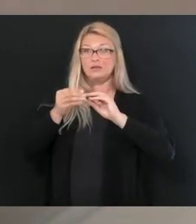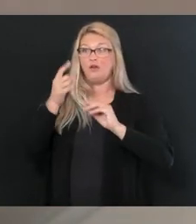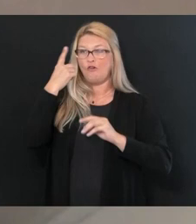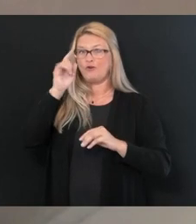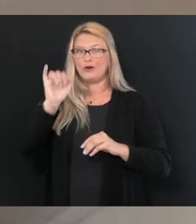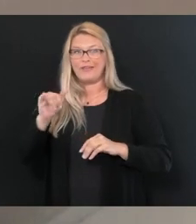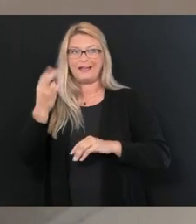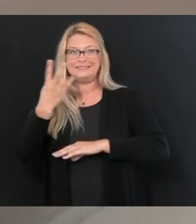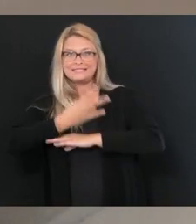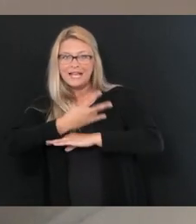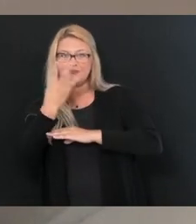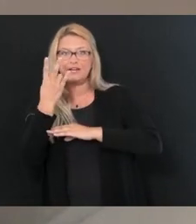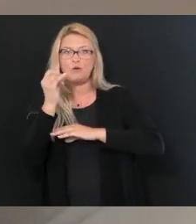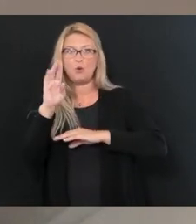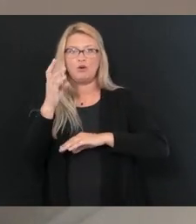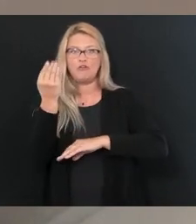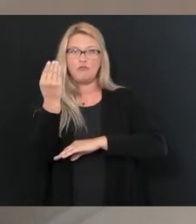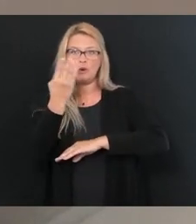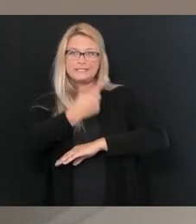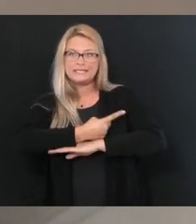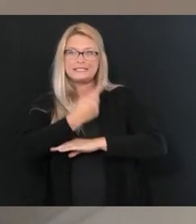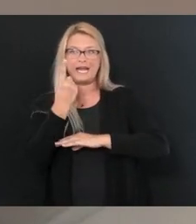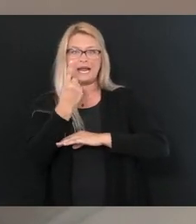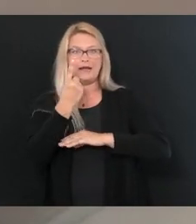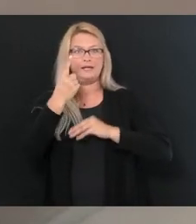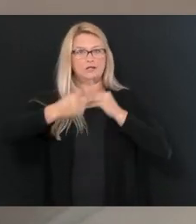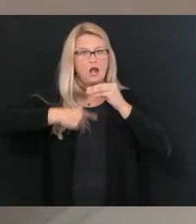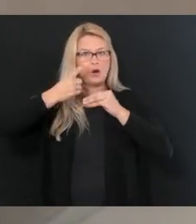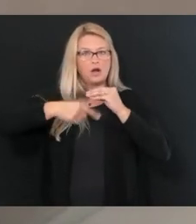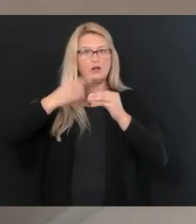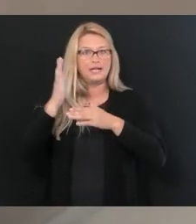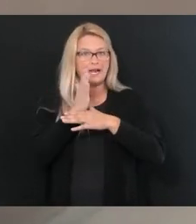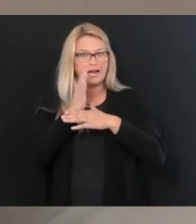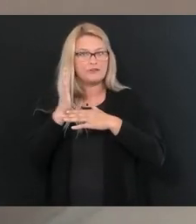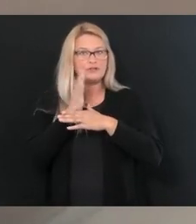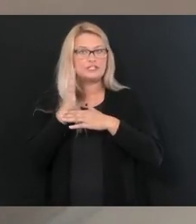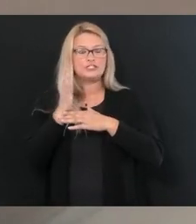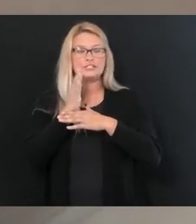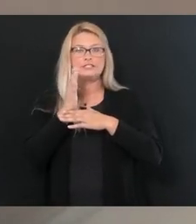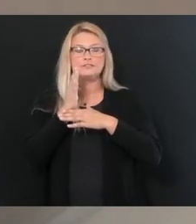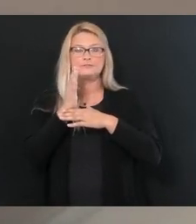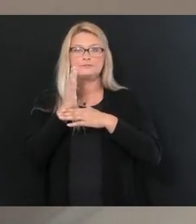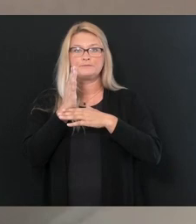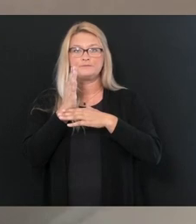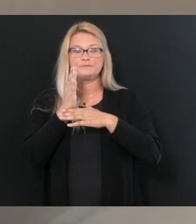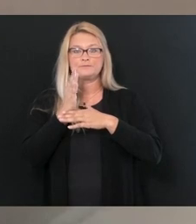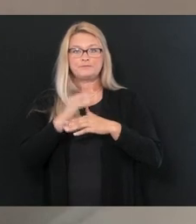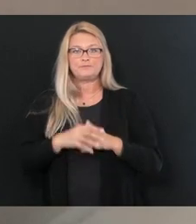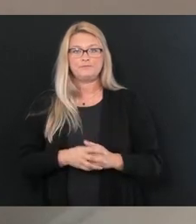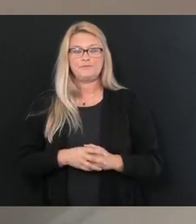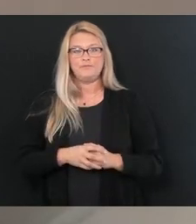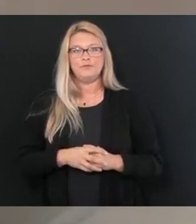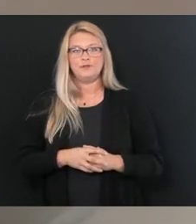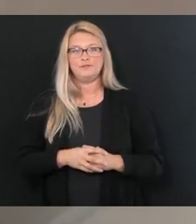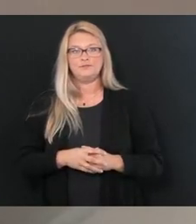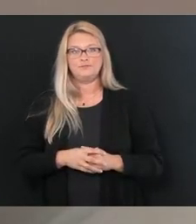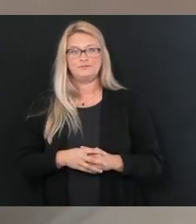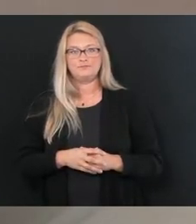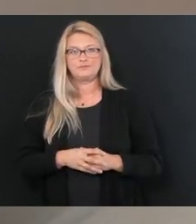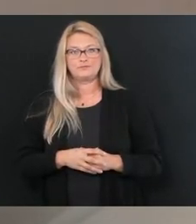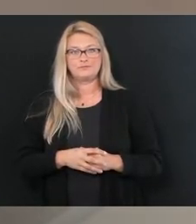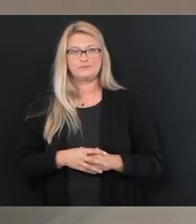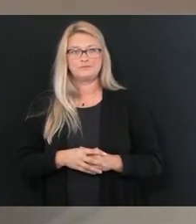-day interval for counties over 16,000 population, 14-day interval for counties less than 16,000